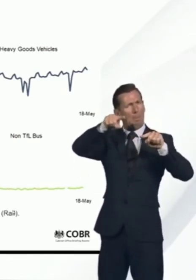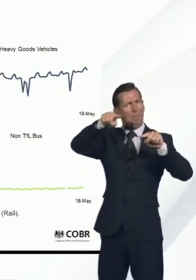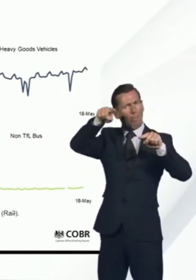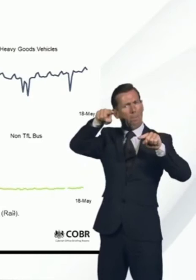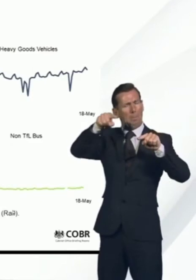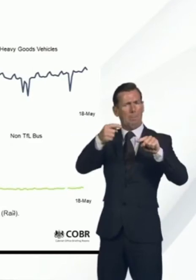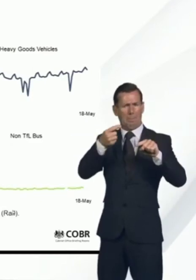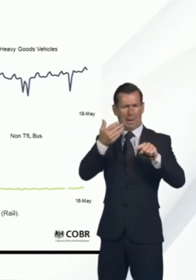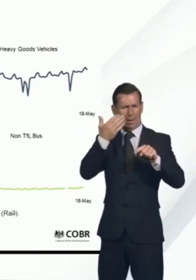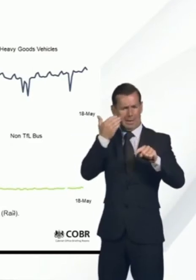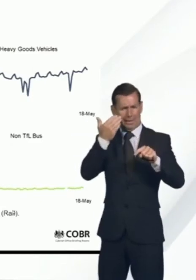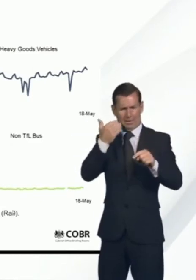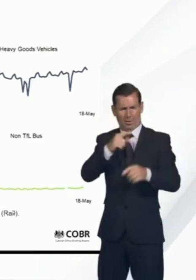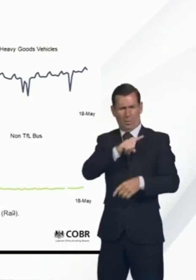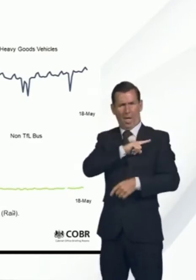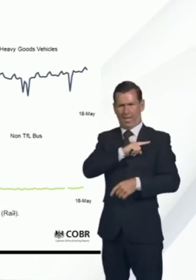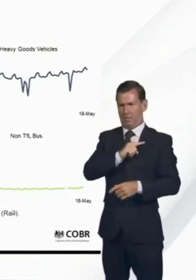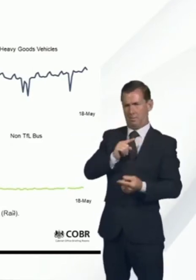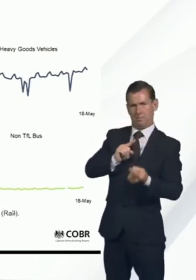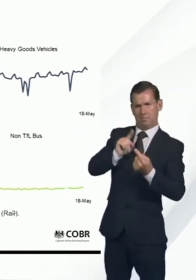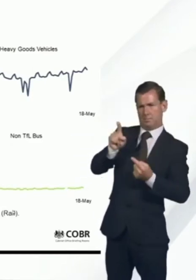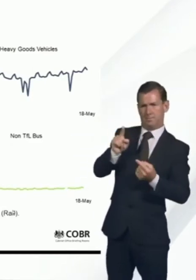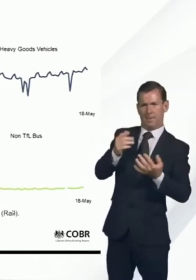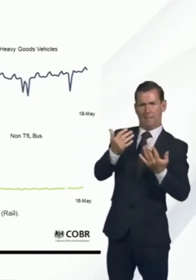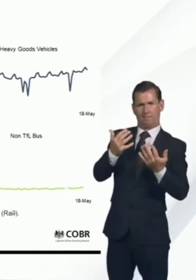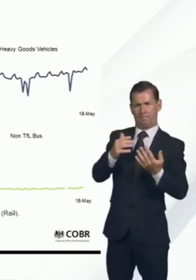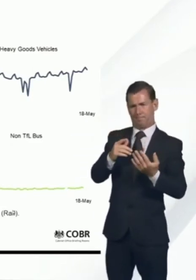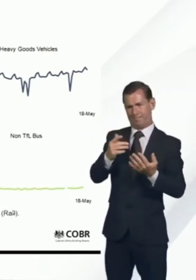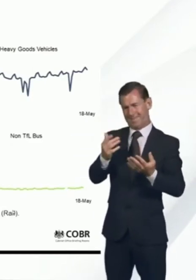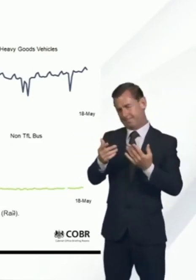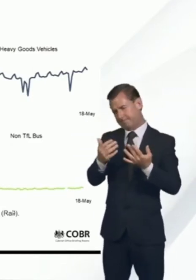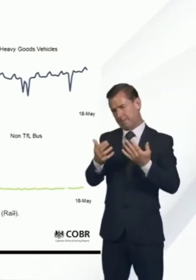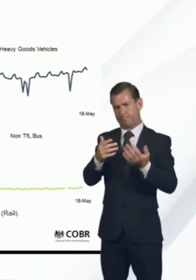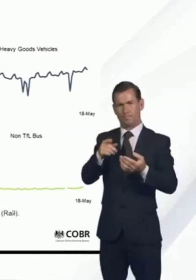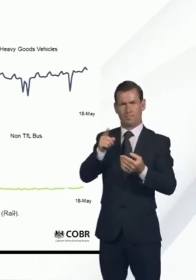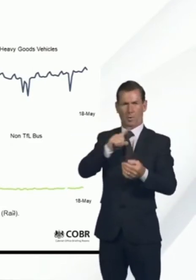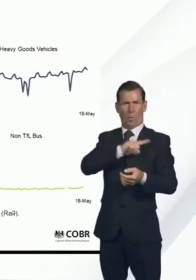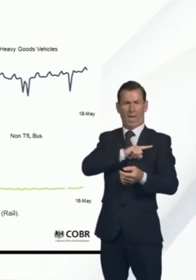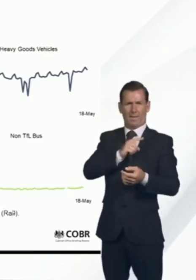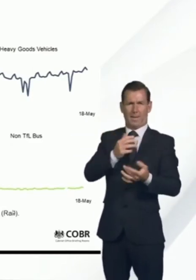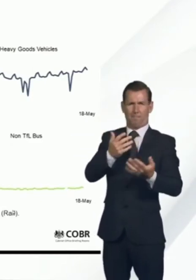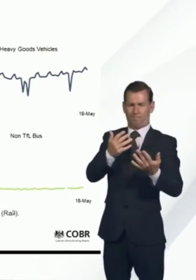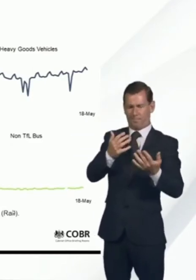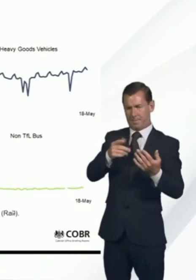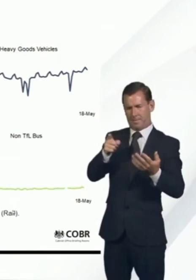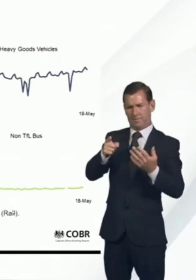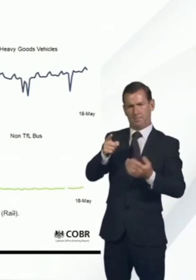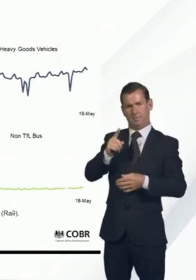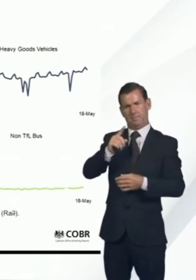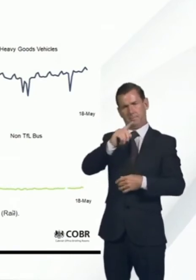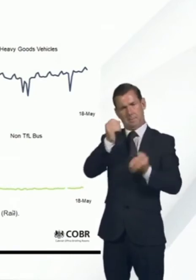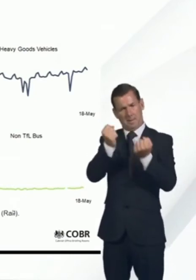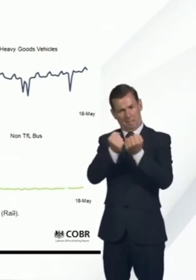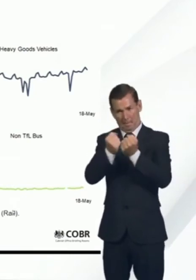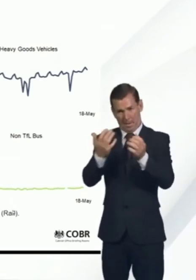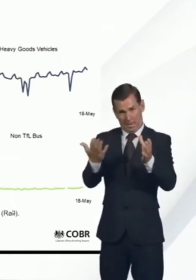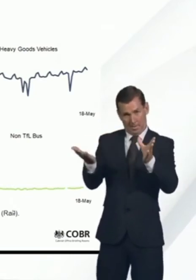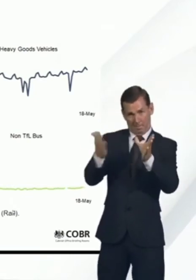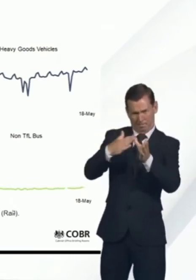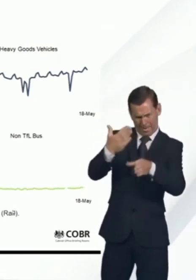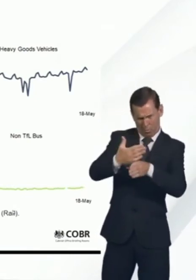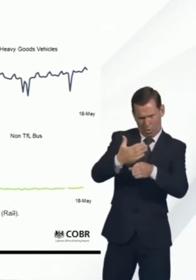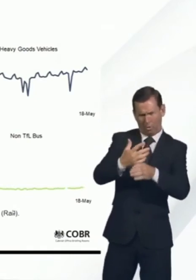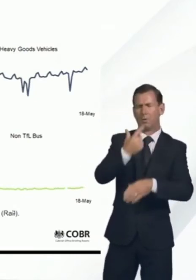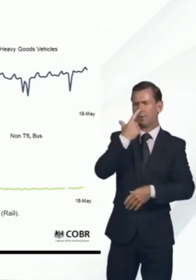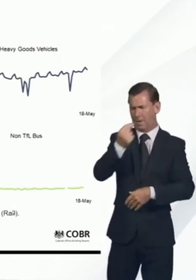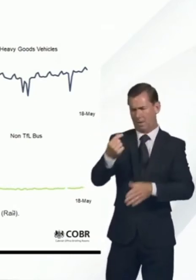recently reflecting the desire for people who can return to work who can't work from